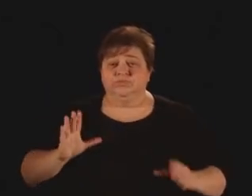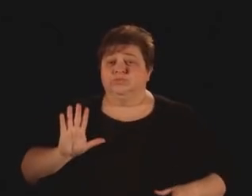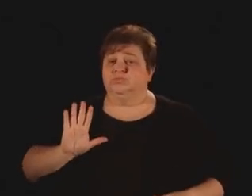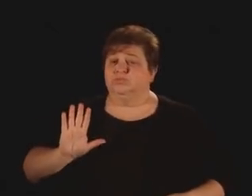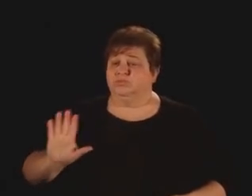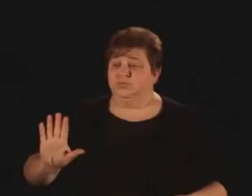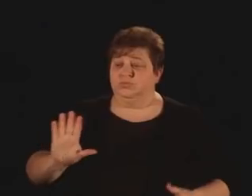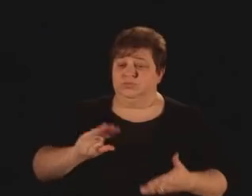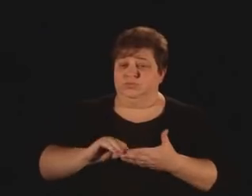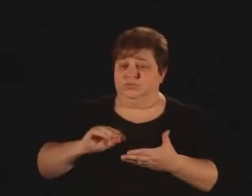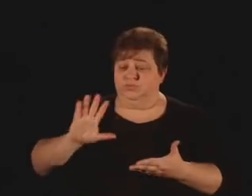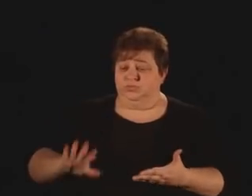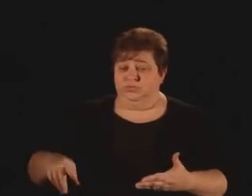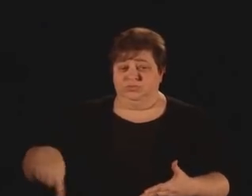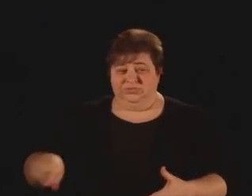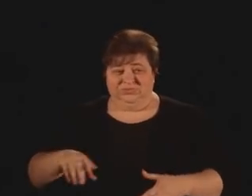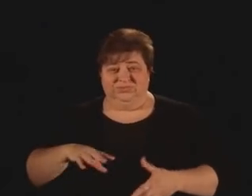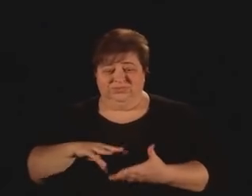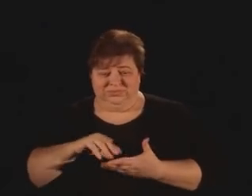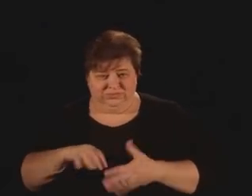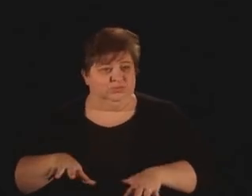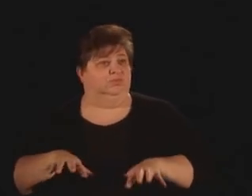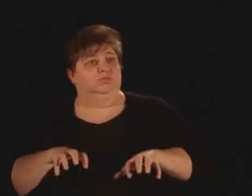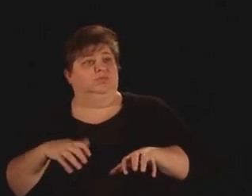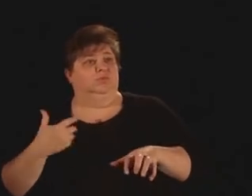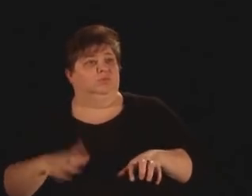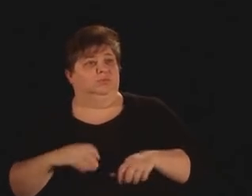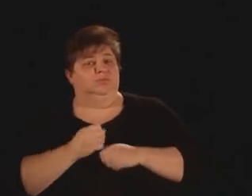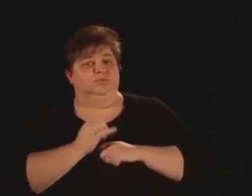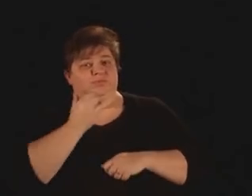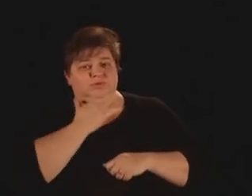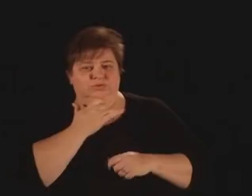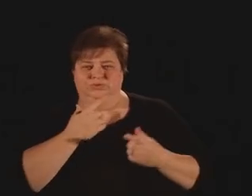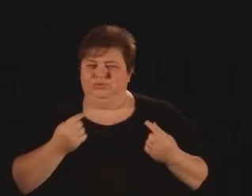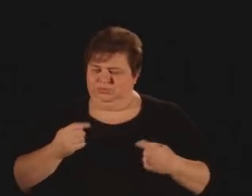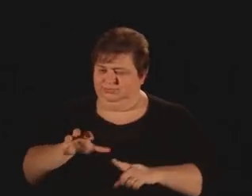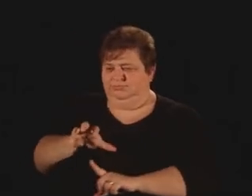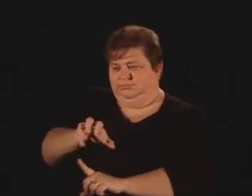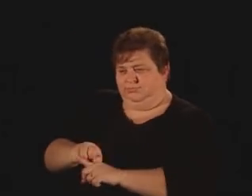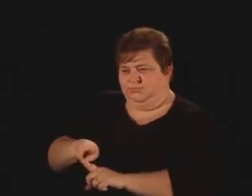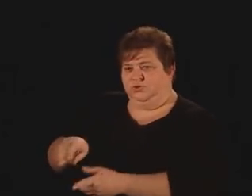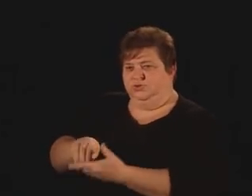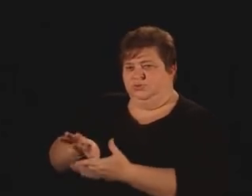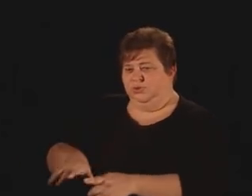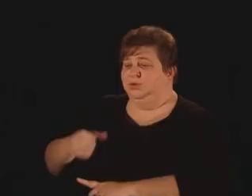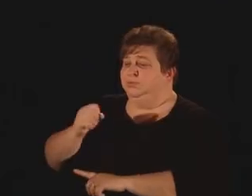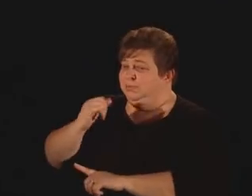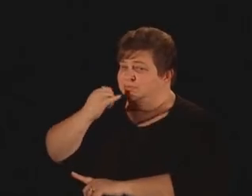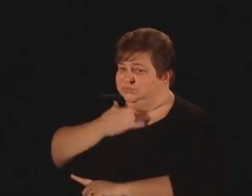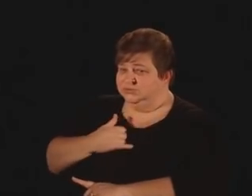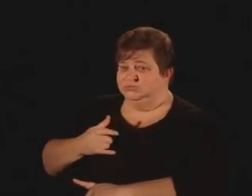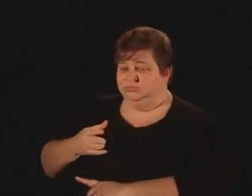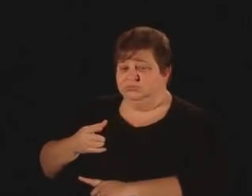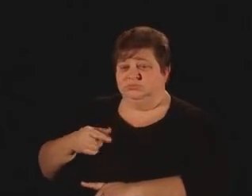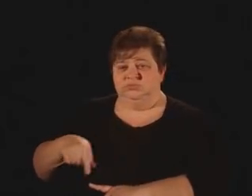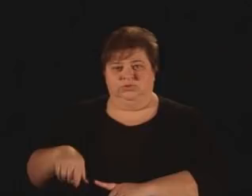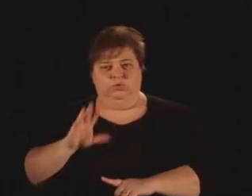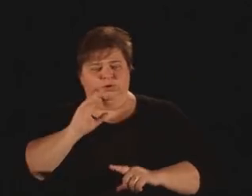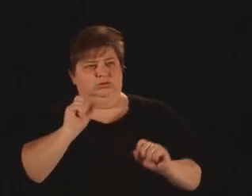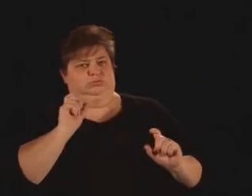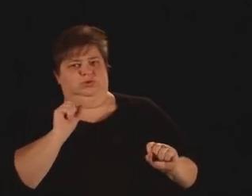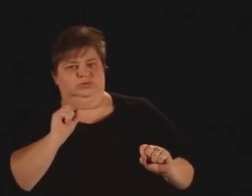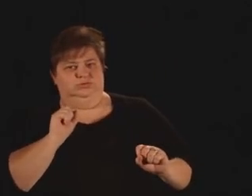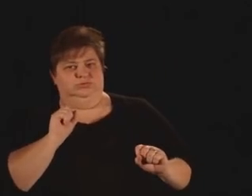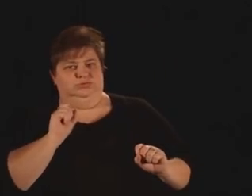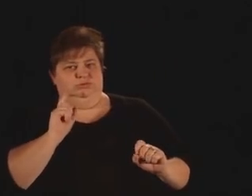mistakes, catch that student making a mistake. They will be surprised, and they will expect criticism. Surprise that student instead